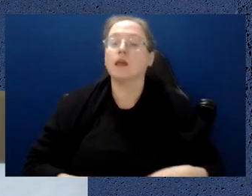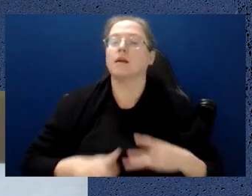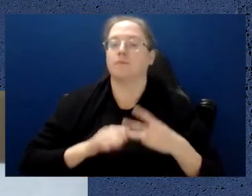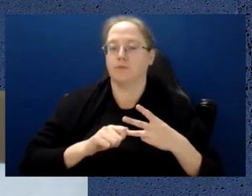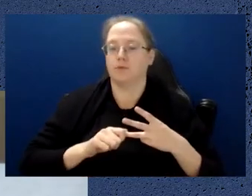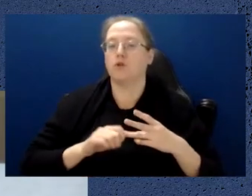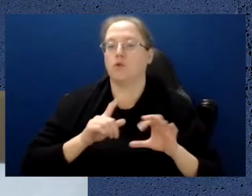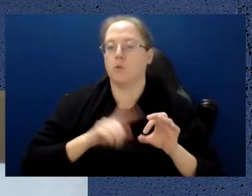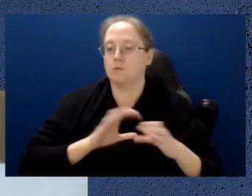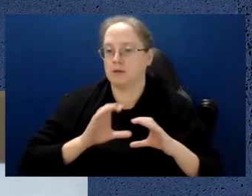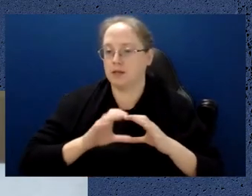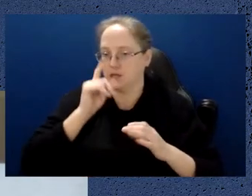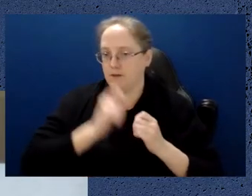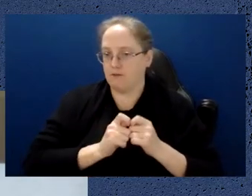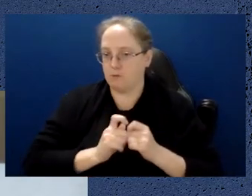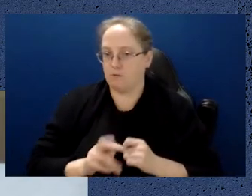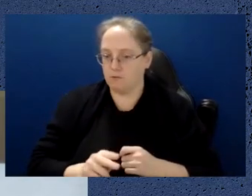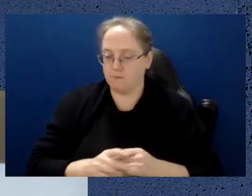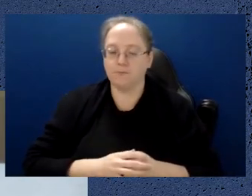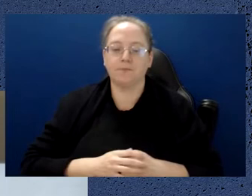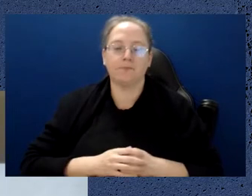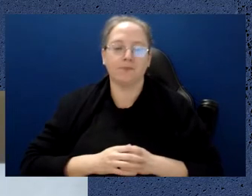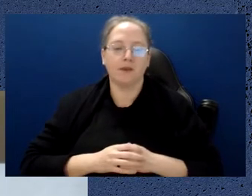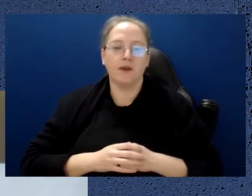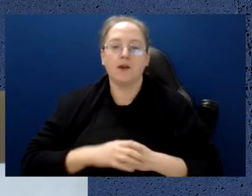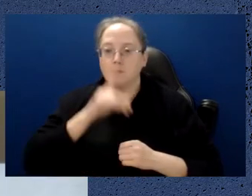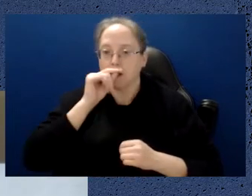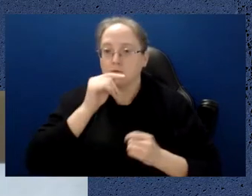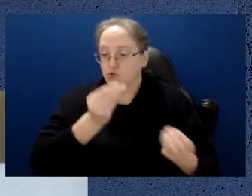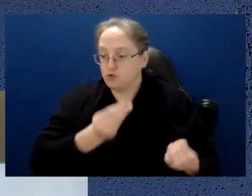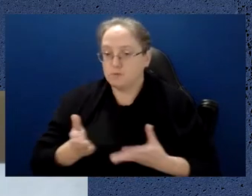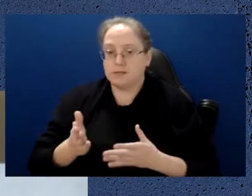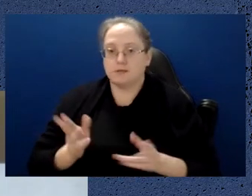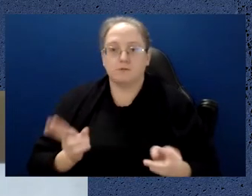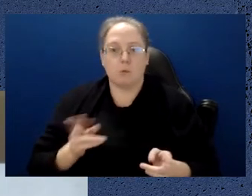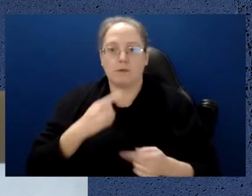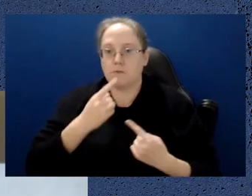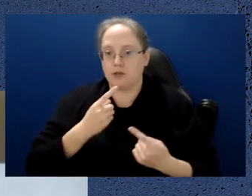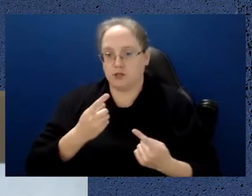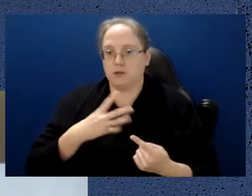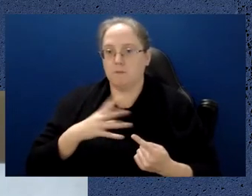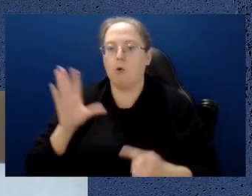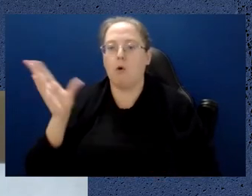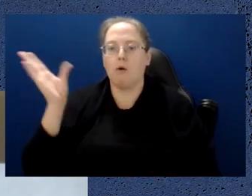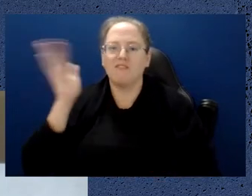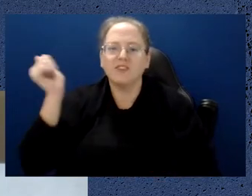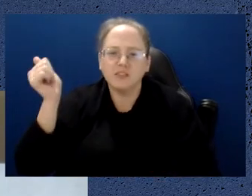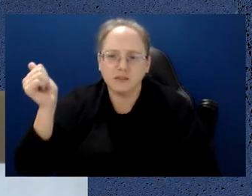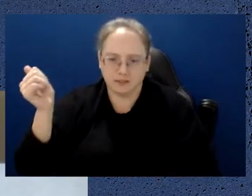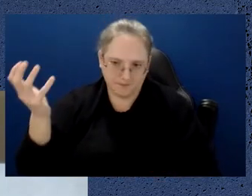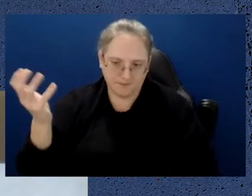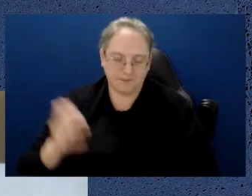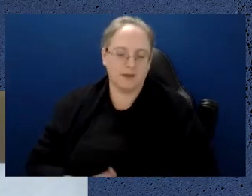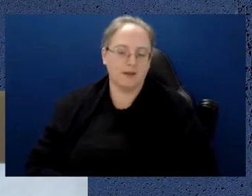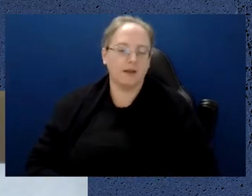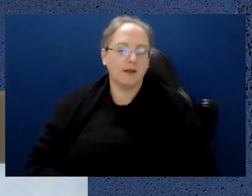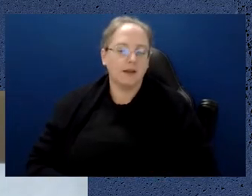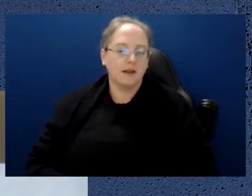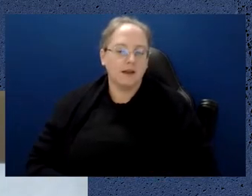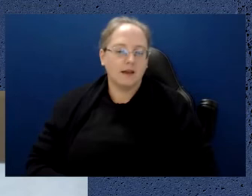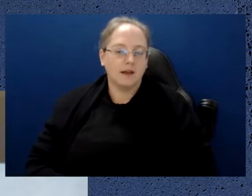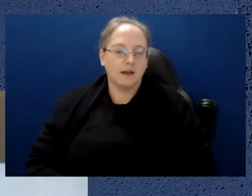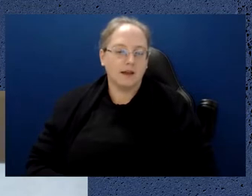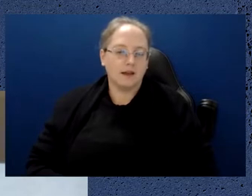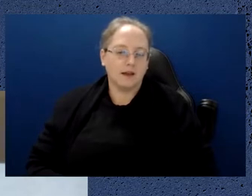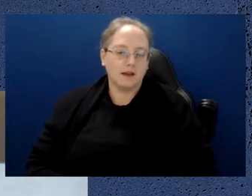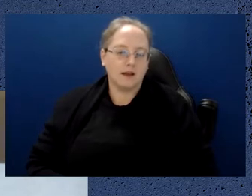So the third thing that quantum communication is useful for the third and last one is to be able to transmit conventional information more efficiently.